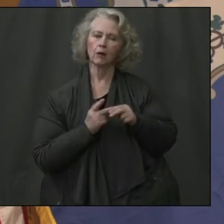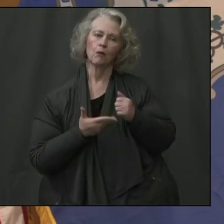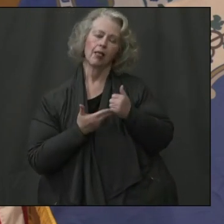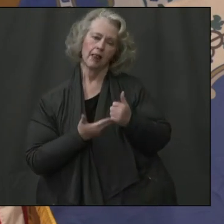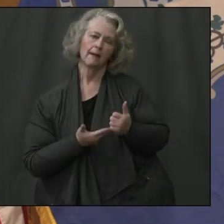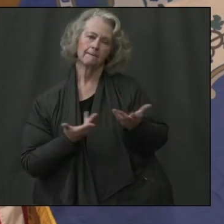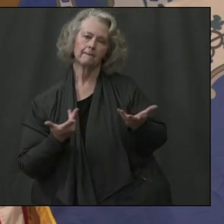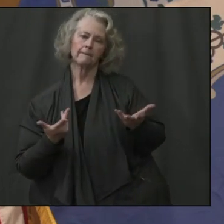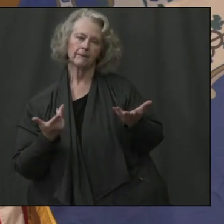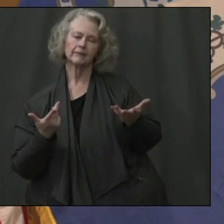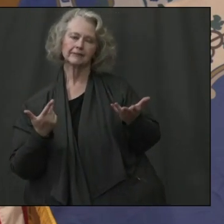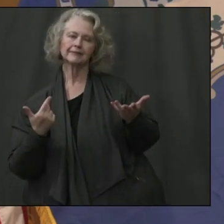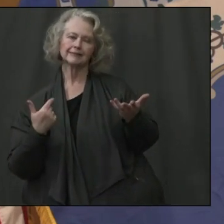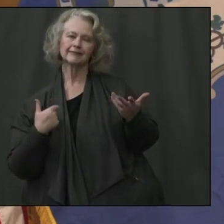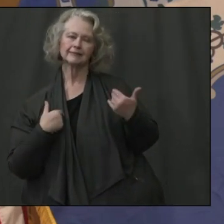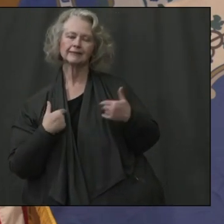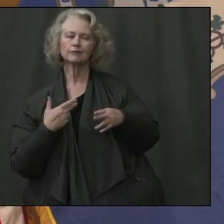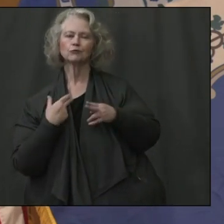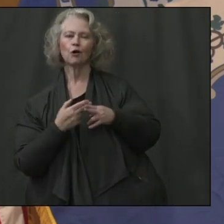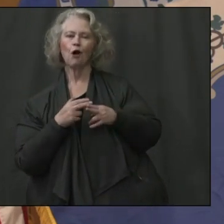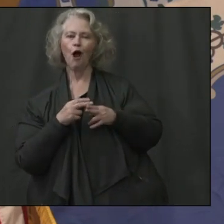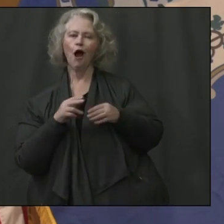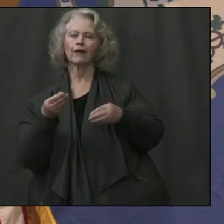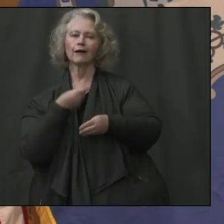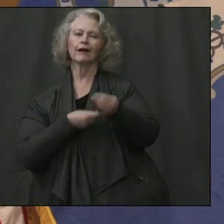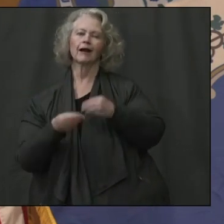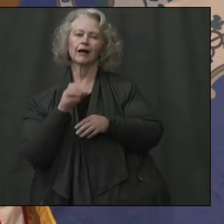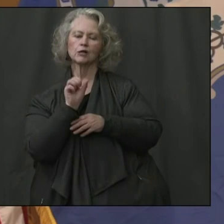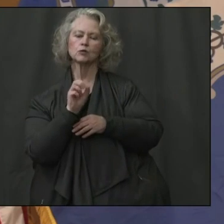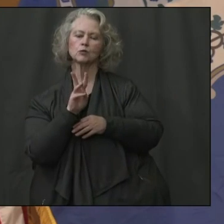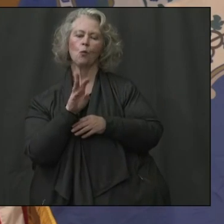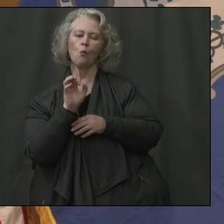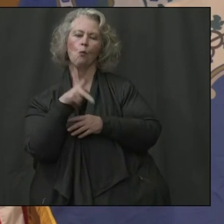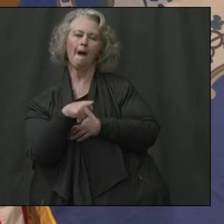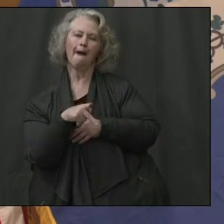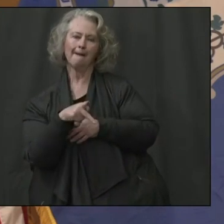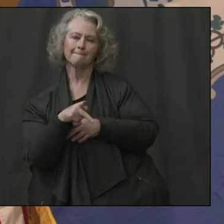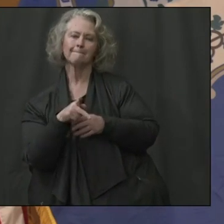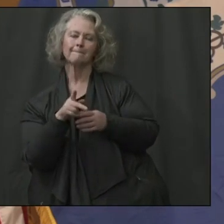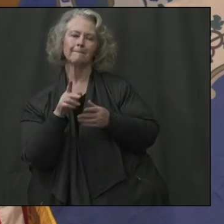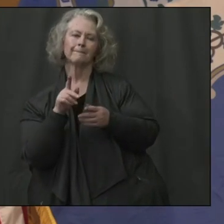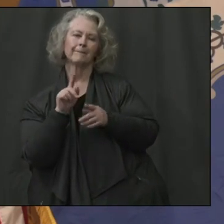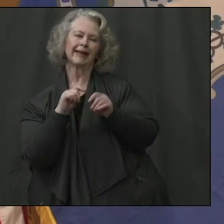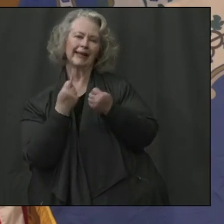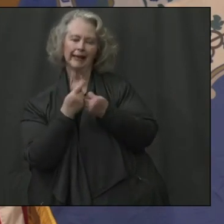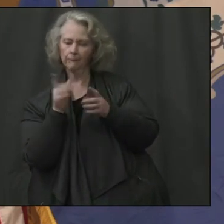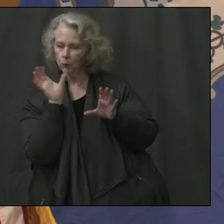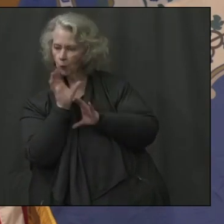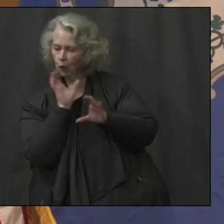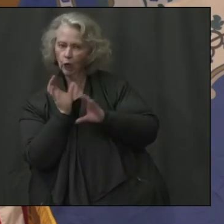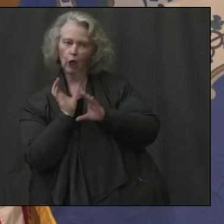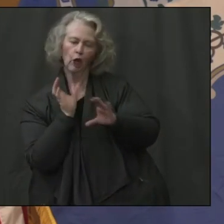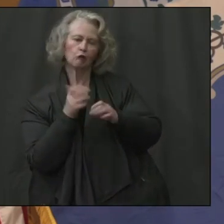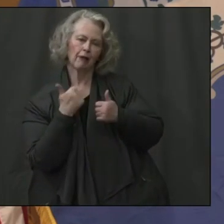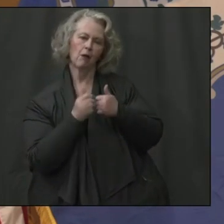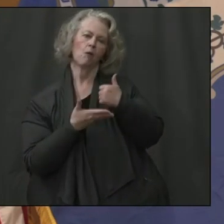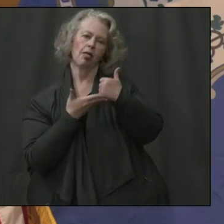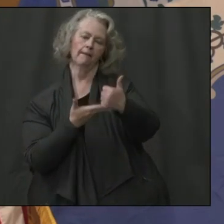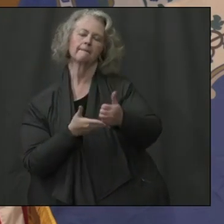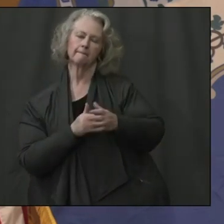at this point in time, there's a SWAT team, if you will, that's supporting the commissioner to explore all options, um, to help increase staffing there.